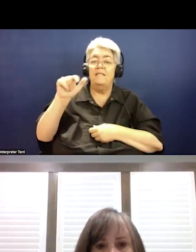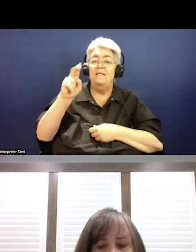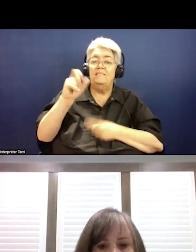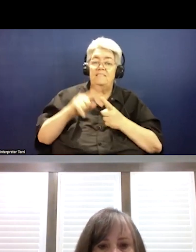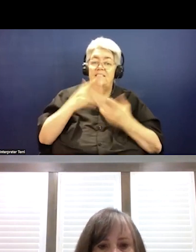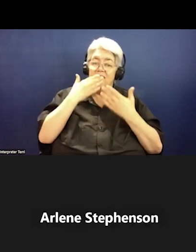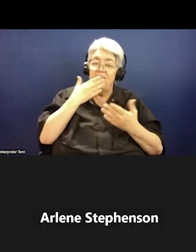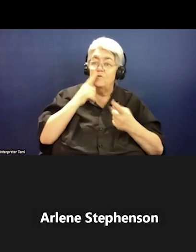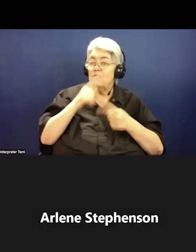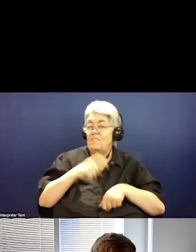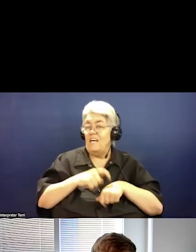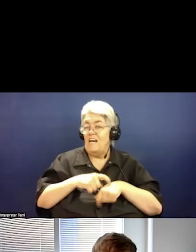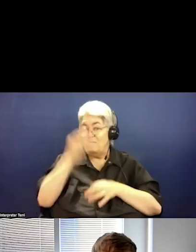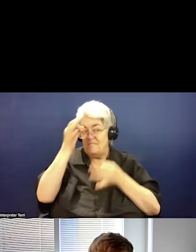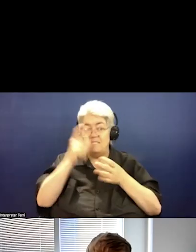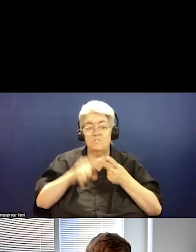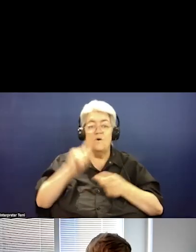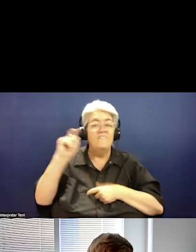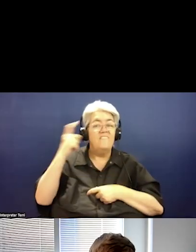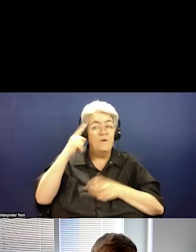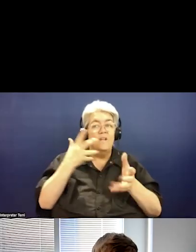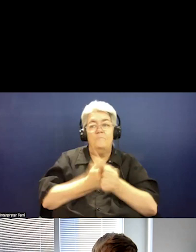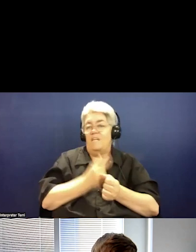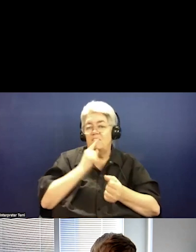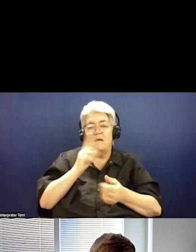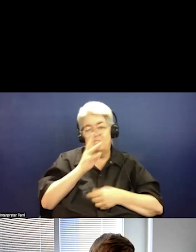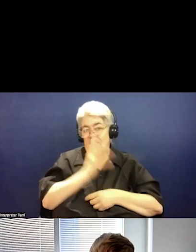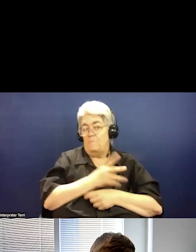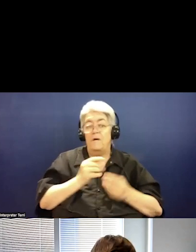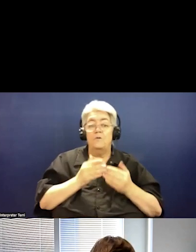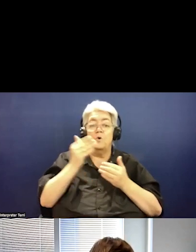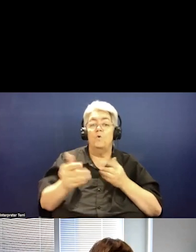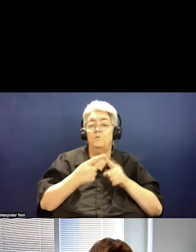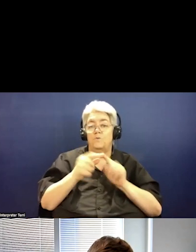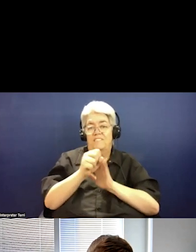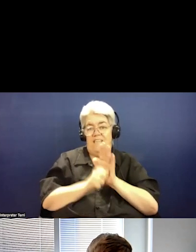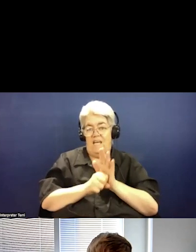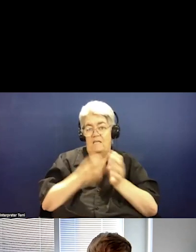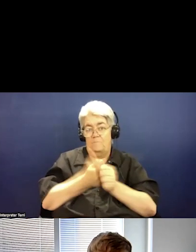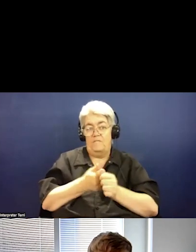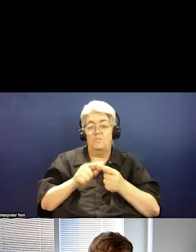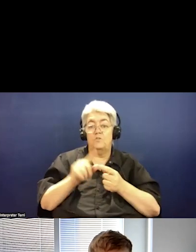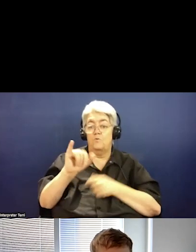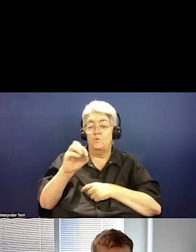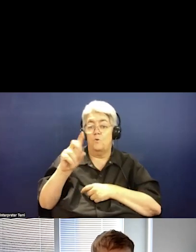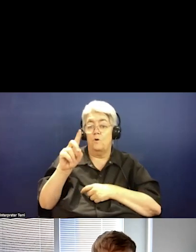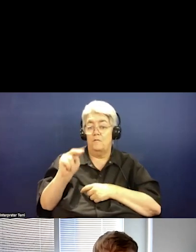getting tight on time. So I'm going to skip the federal updates today and move us right to the, to the state update. So Jordan, can I turn to you?